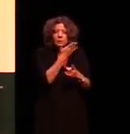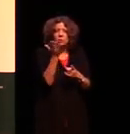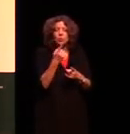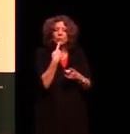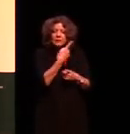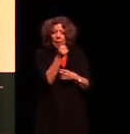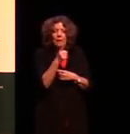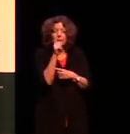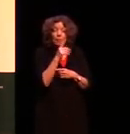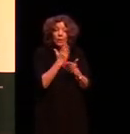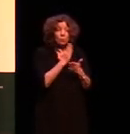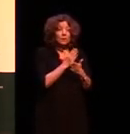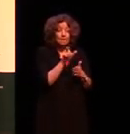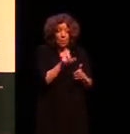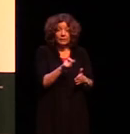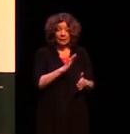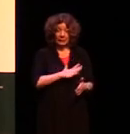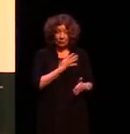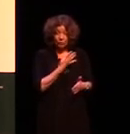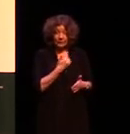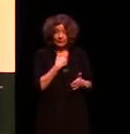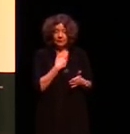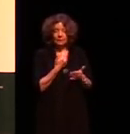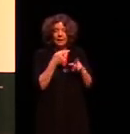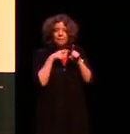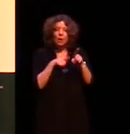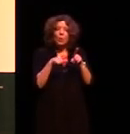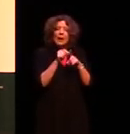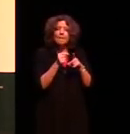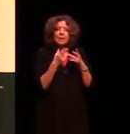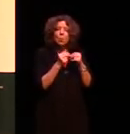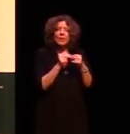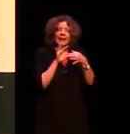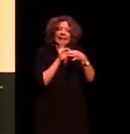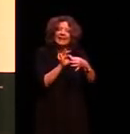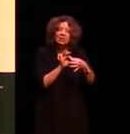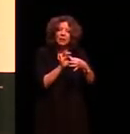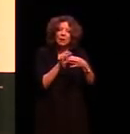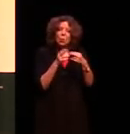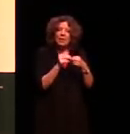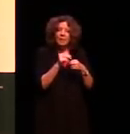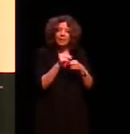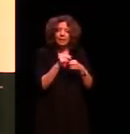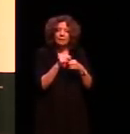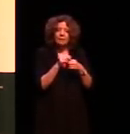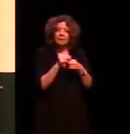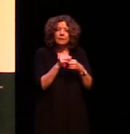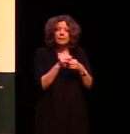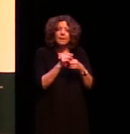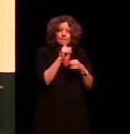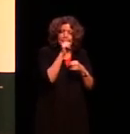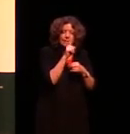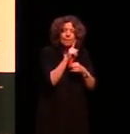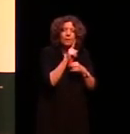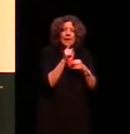is uh interested in in following up with uh engaging with uh people um and language